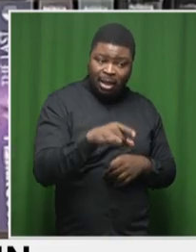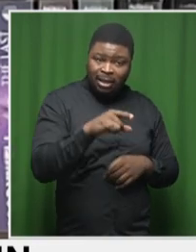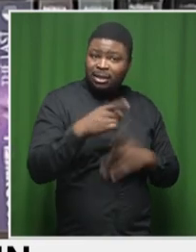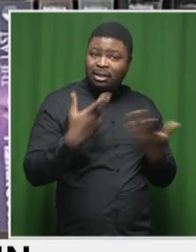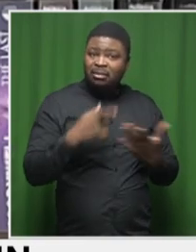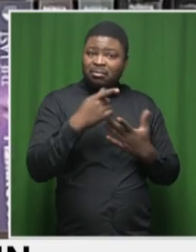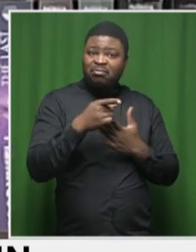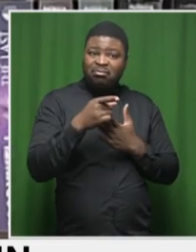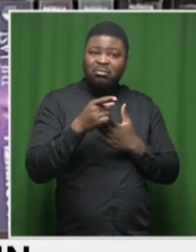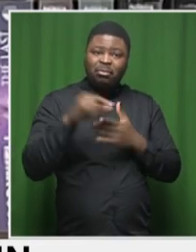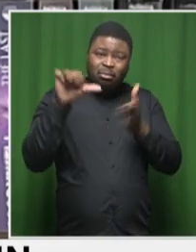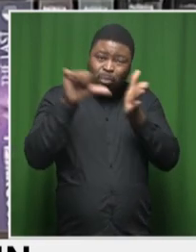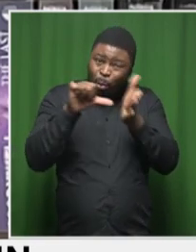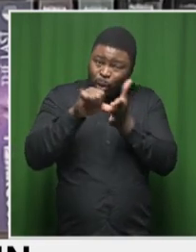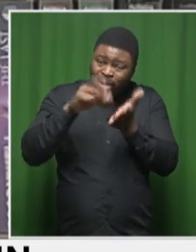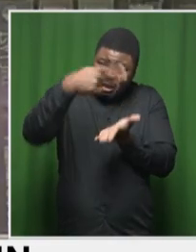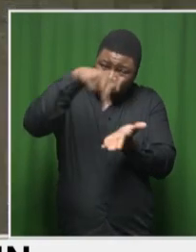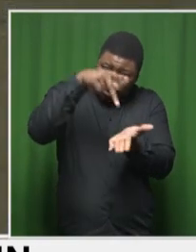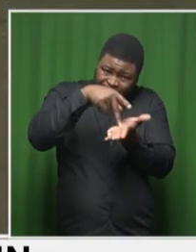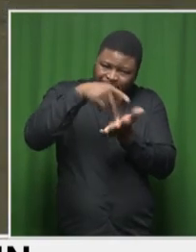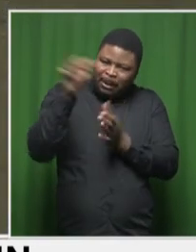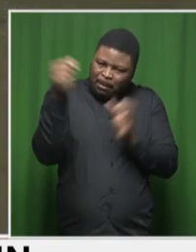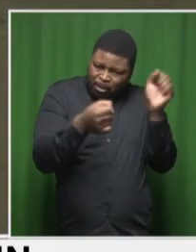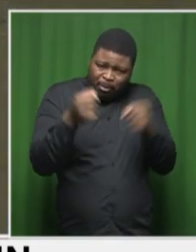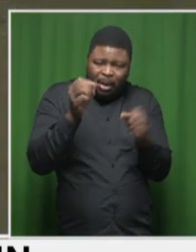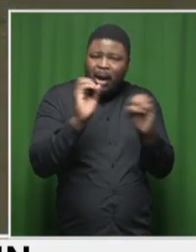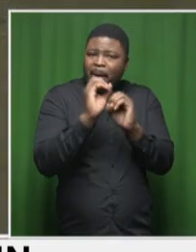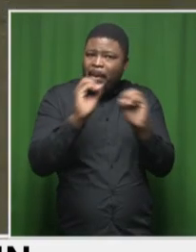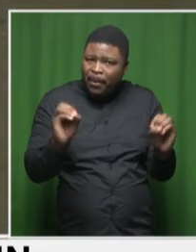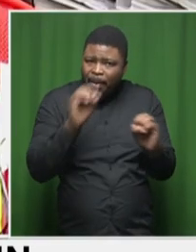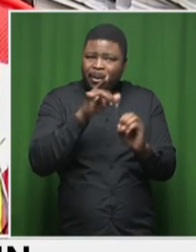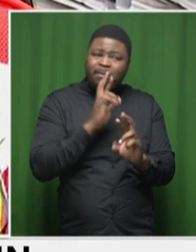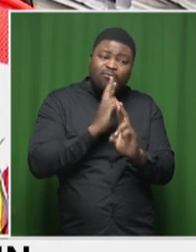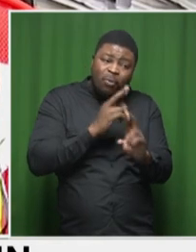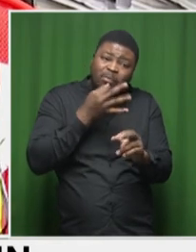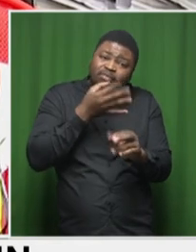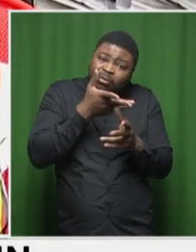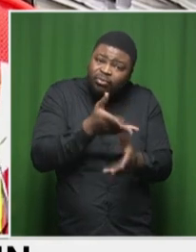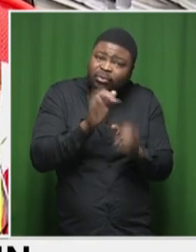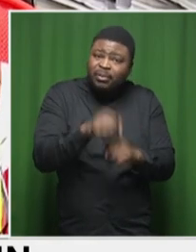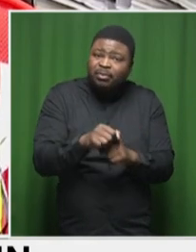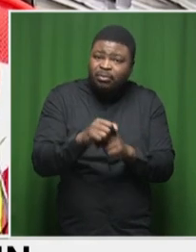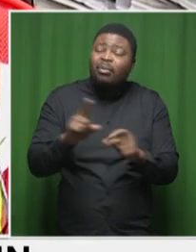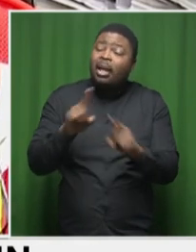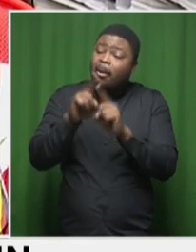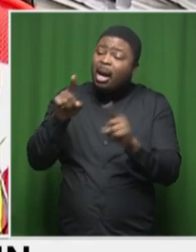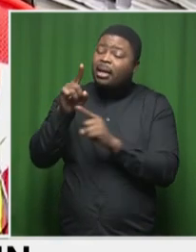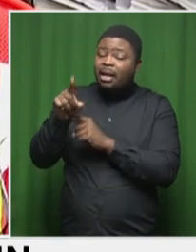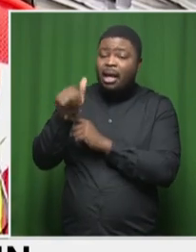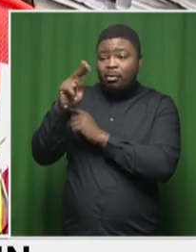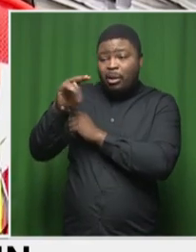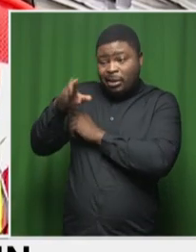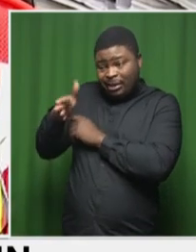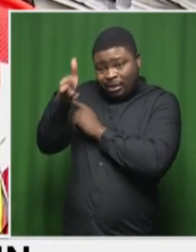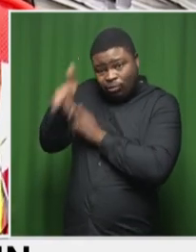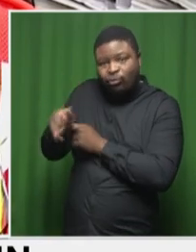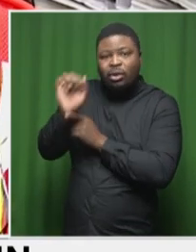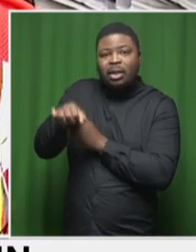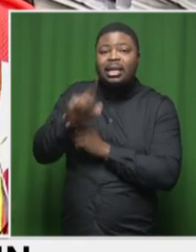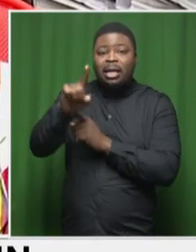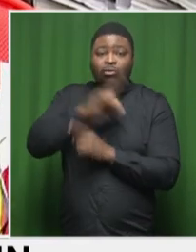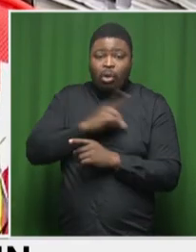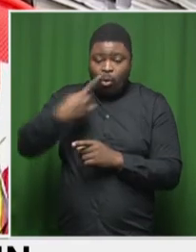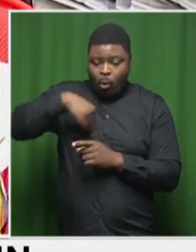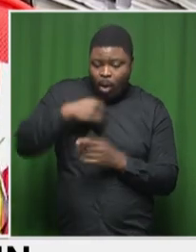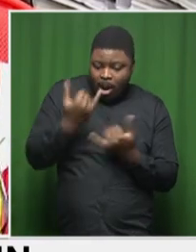And that is directly because of the divisions within the party that we have a leadership collapse, which